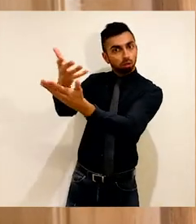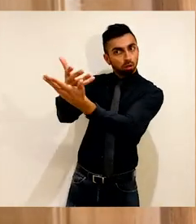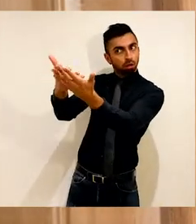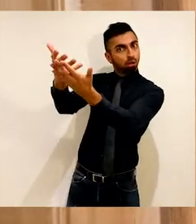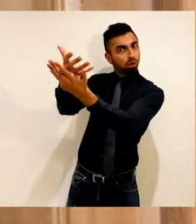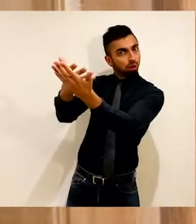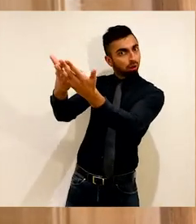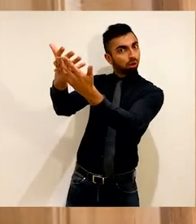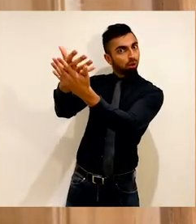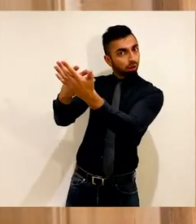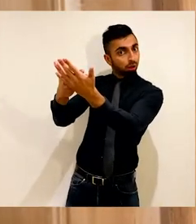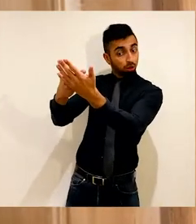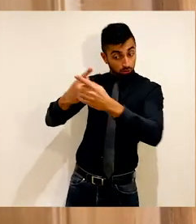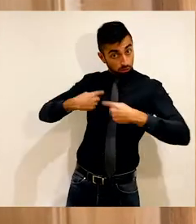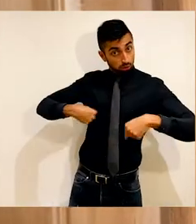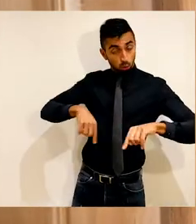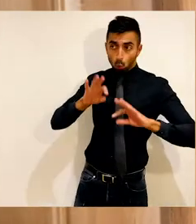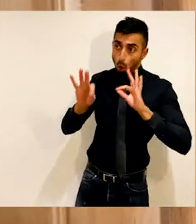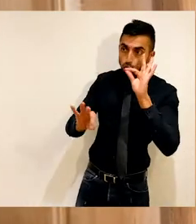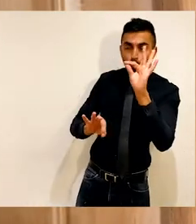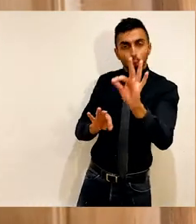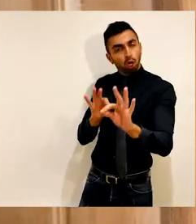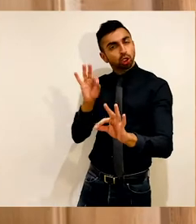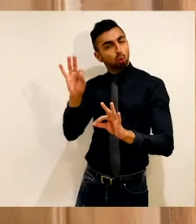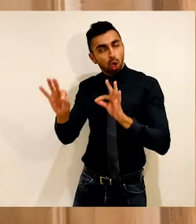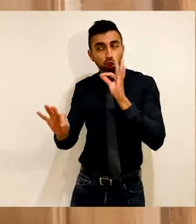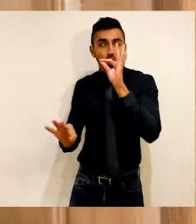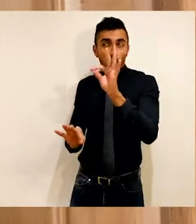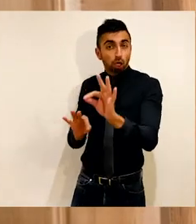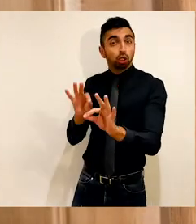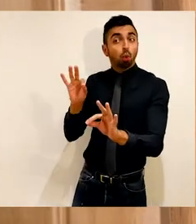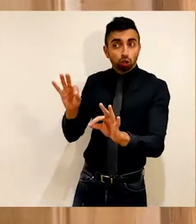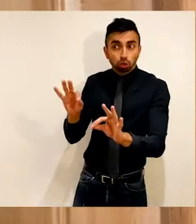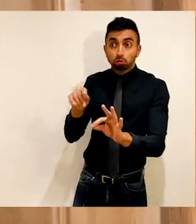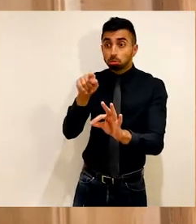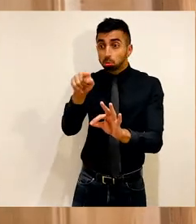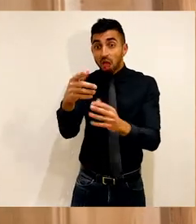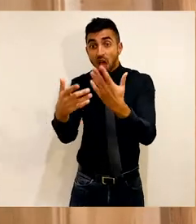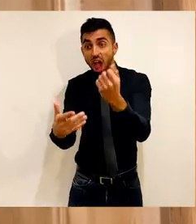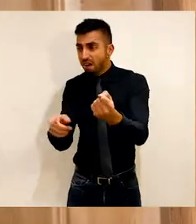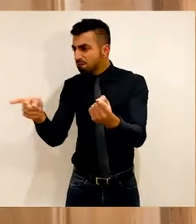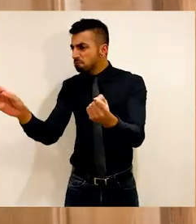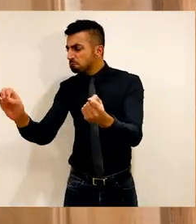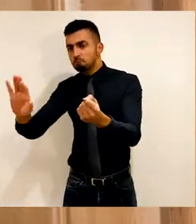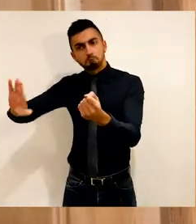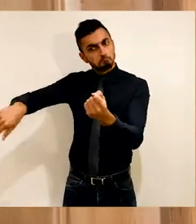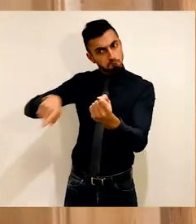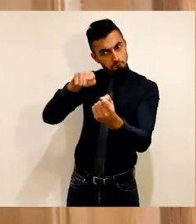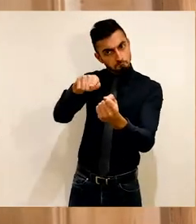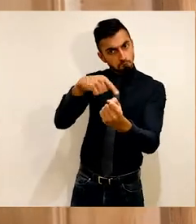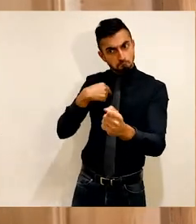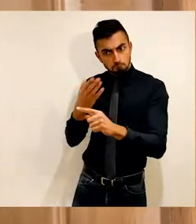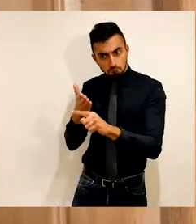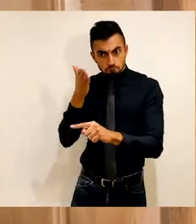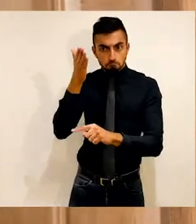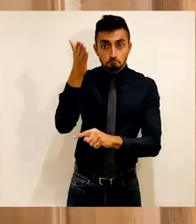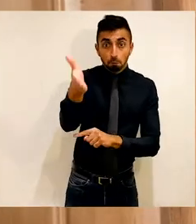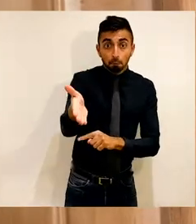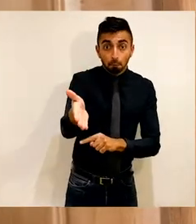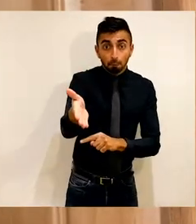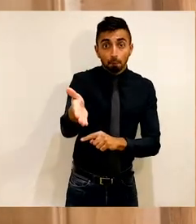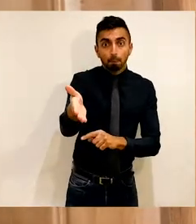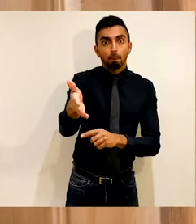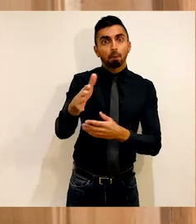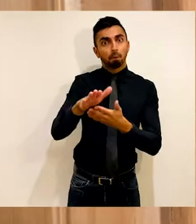for answers. The more of us that ask these questions and choose to visit places that prioritise